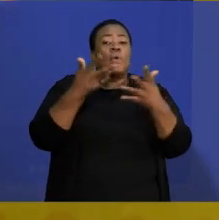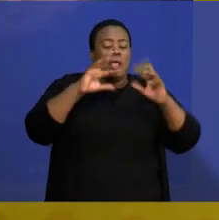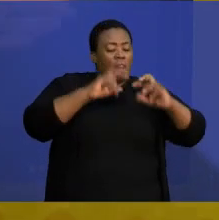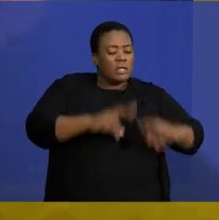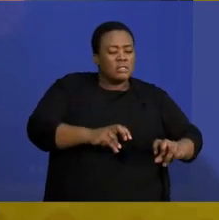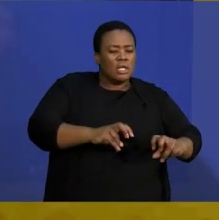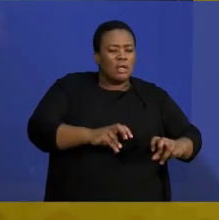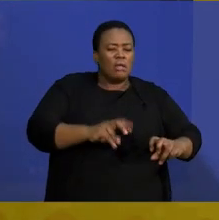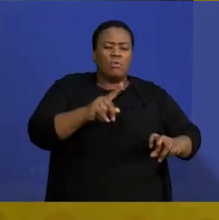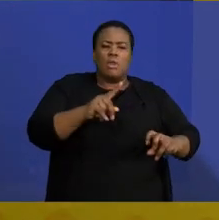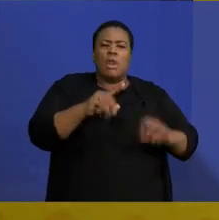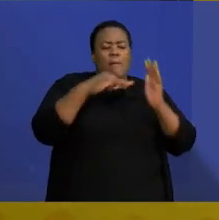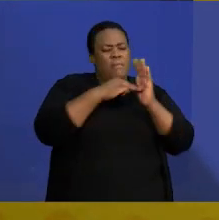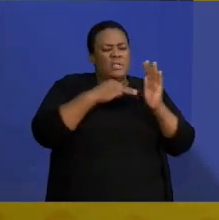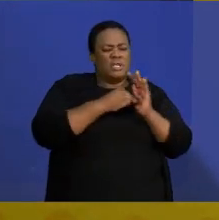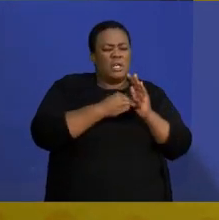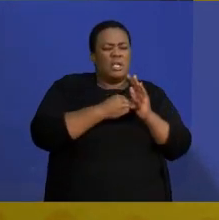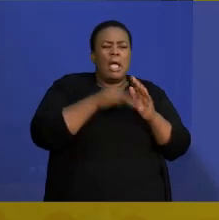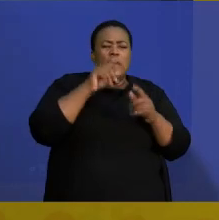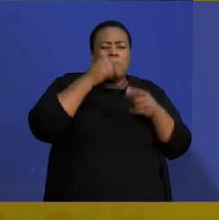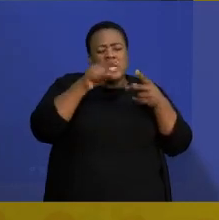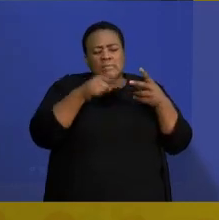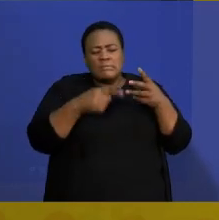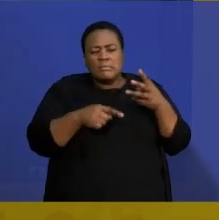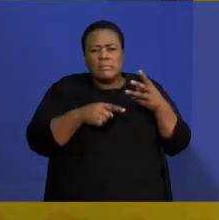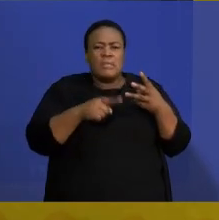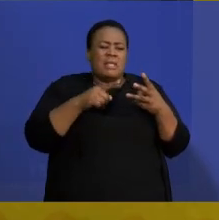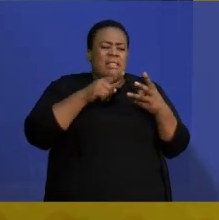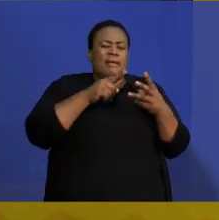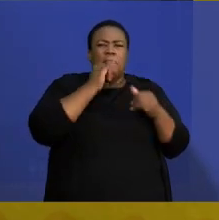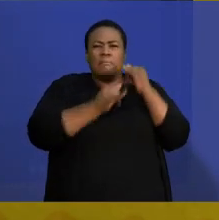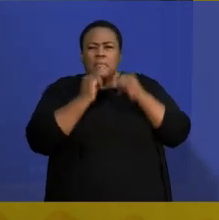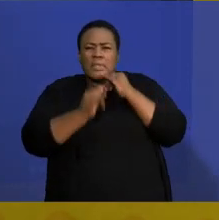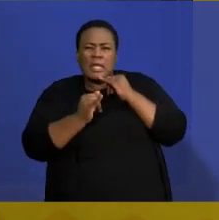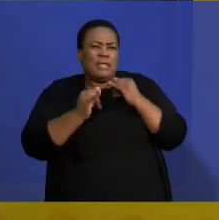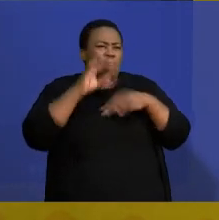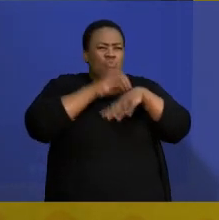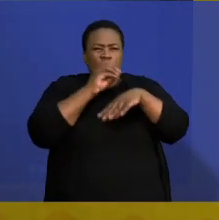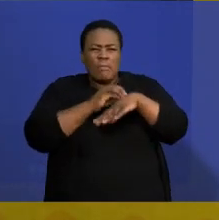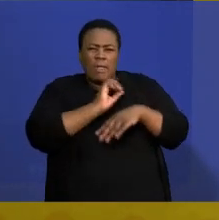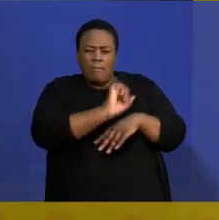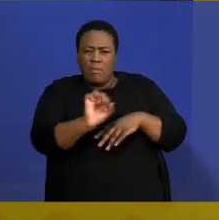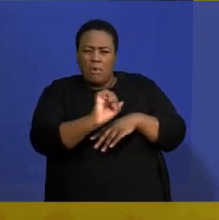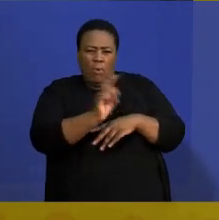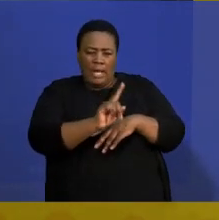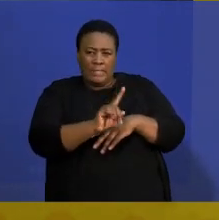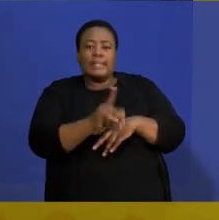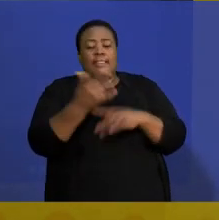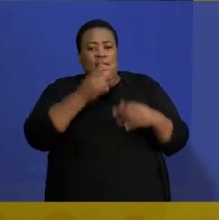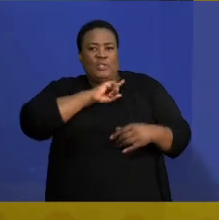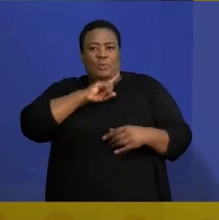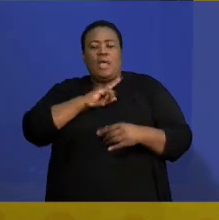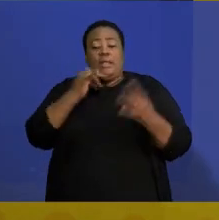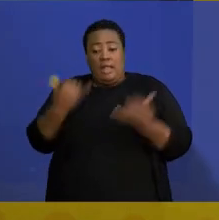at a range of past papers. So I'm not saying all of this is what is going to be in the paper. But remember that meds is about